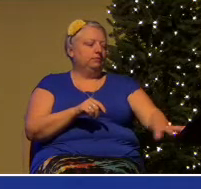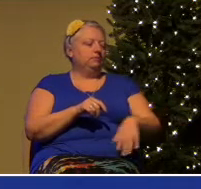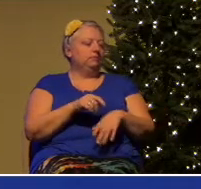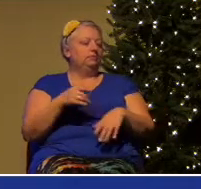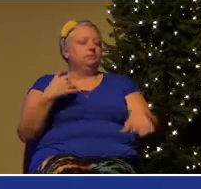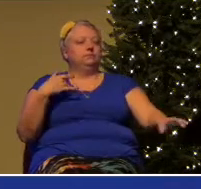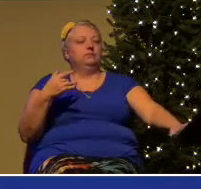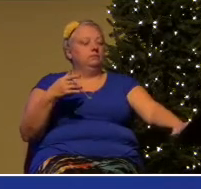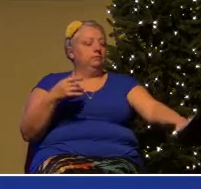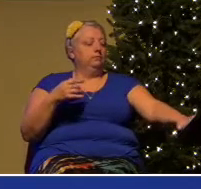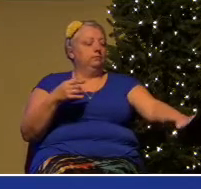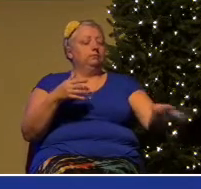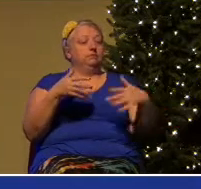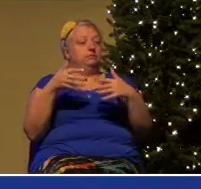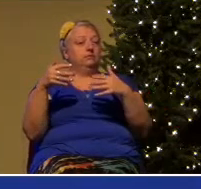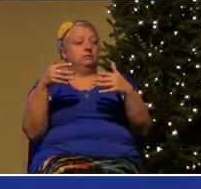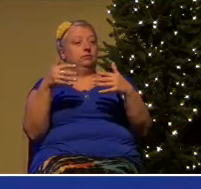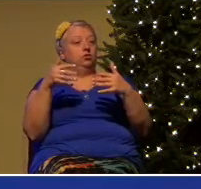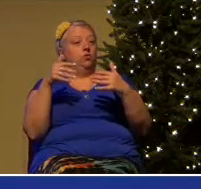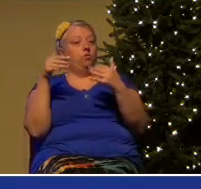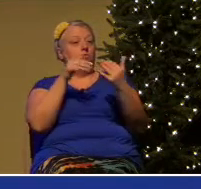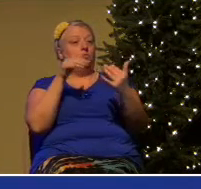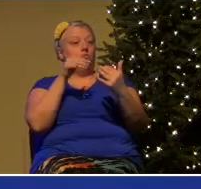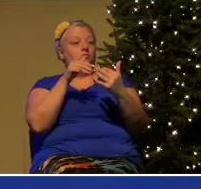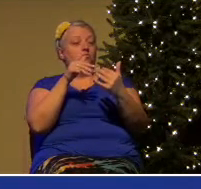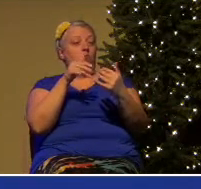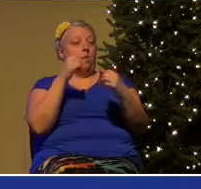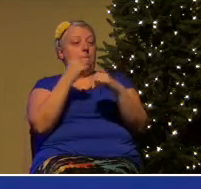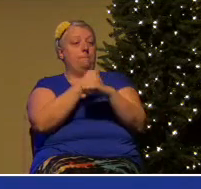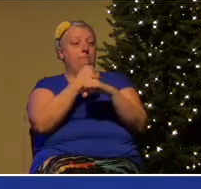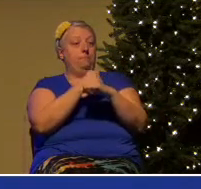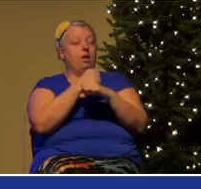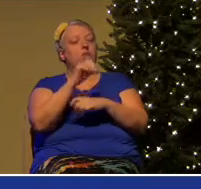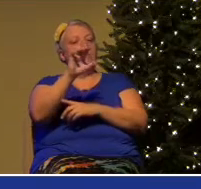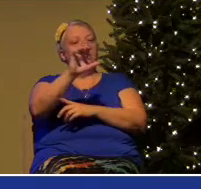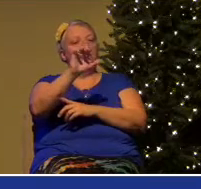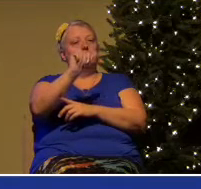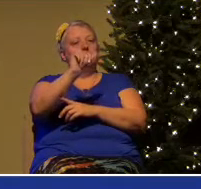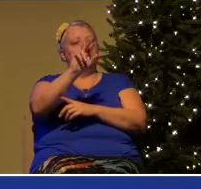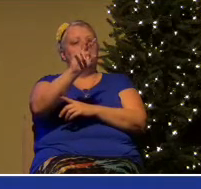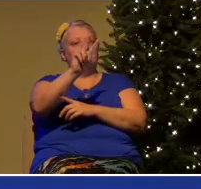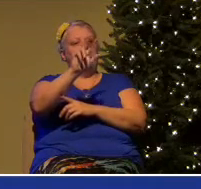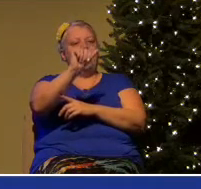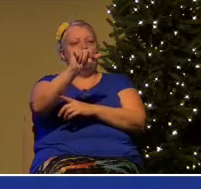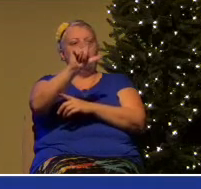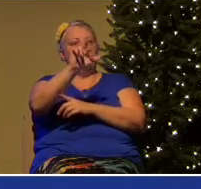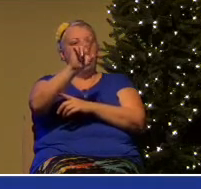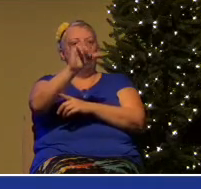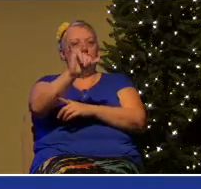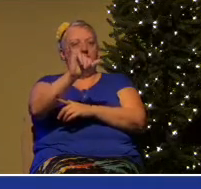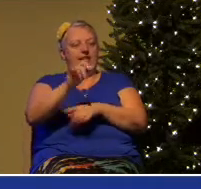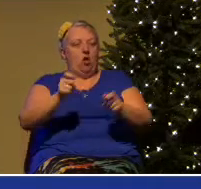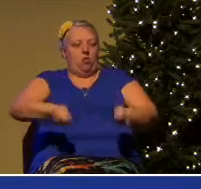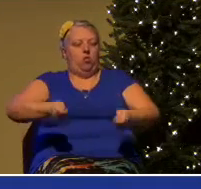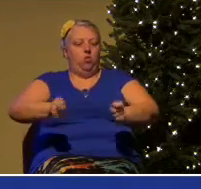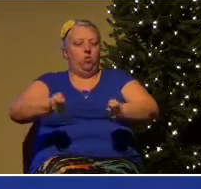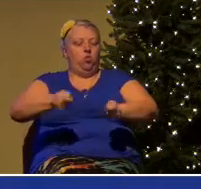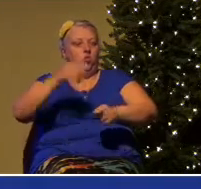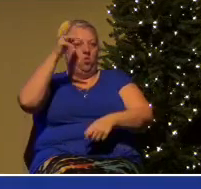cavalry. And you see the old pictures of soldiers